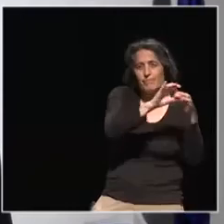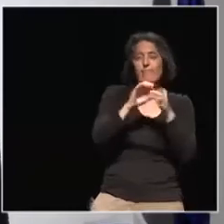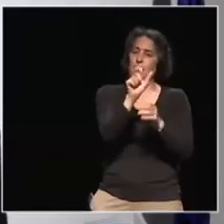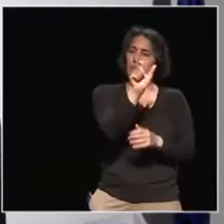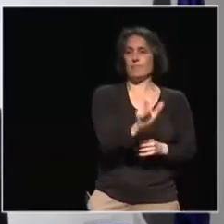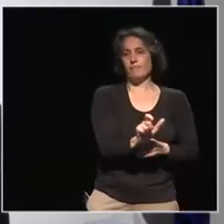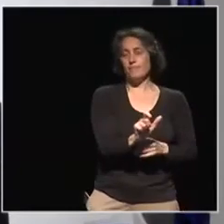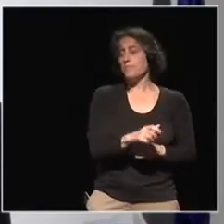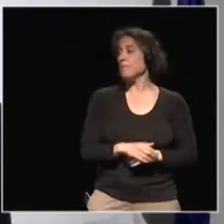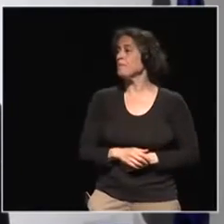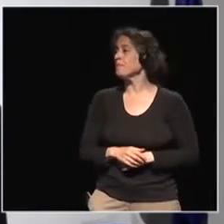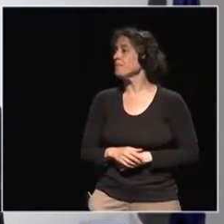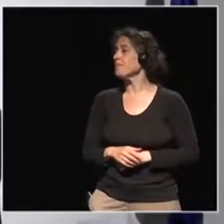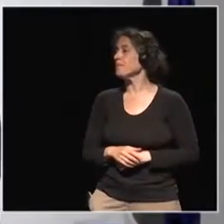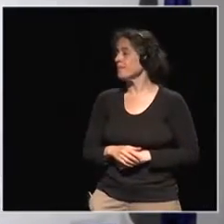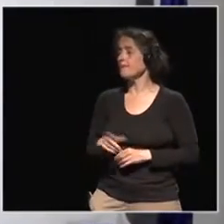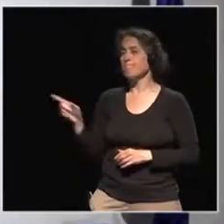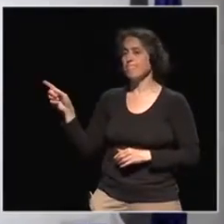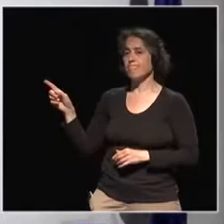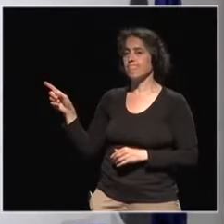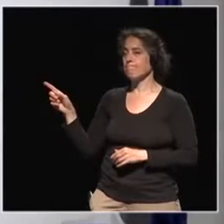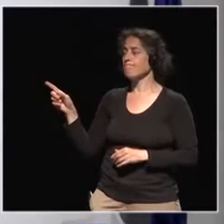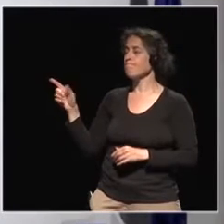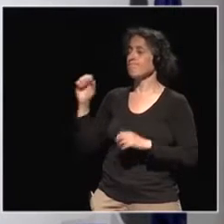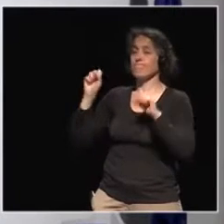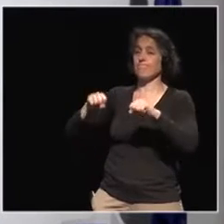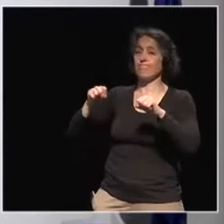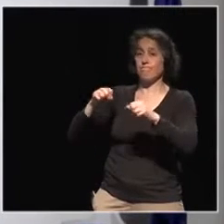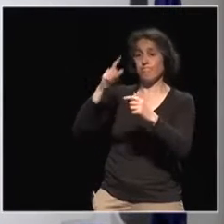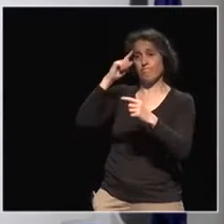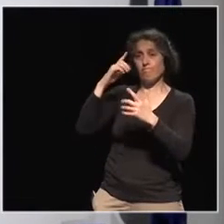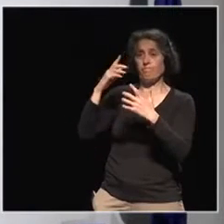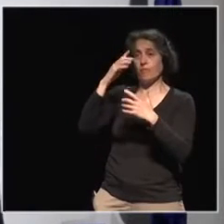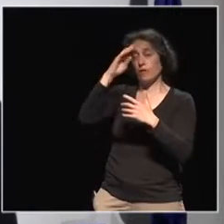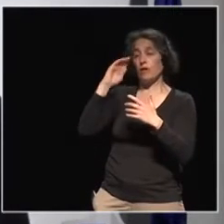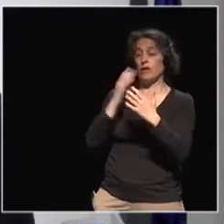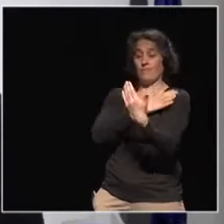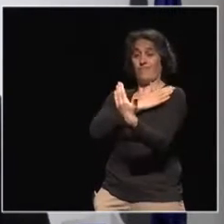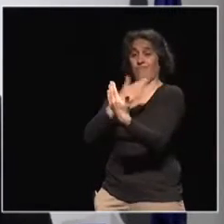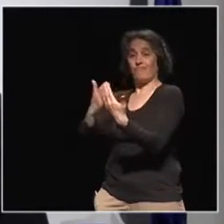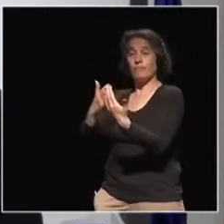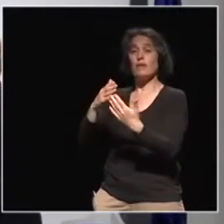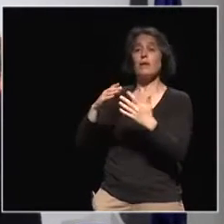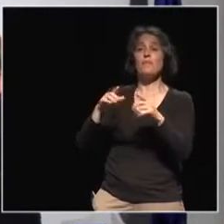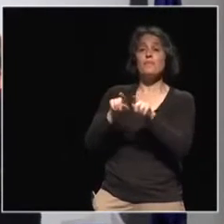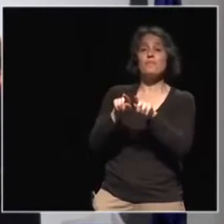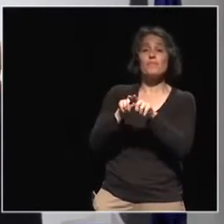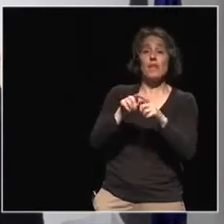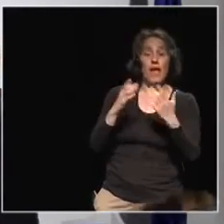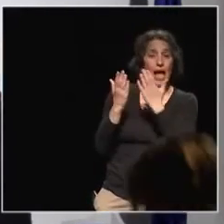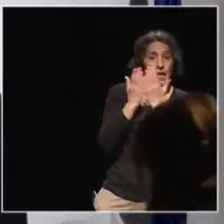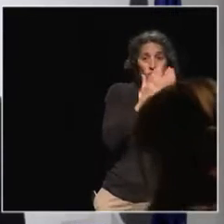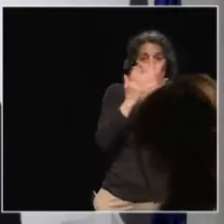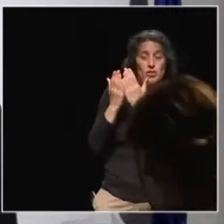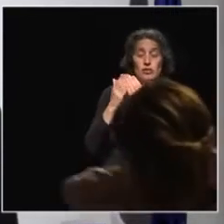system, as Paulo Freire describes it, which has been massively pushed over the last decades. In particular, also through the Millennium Development Goals, for example. And it's focused